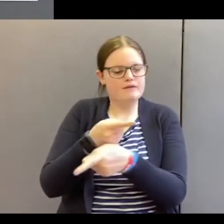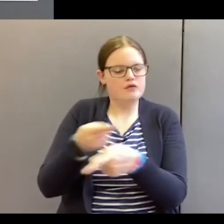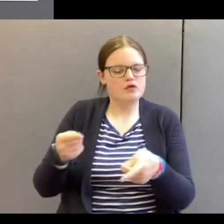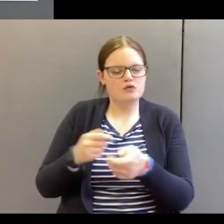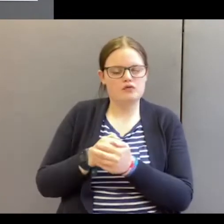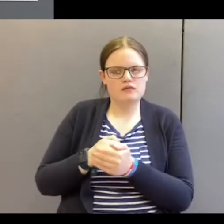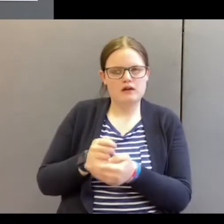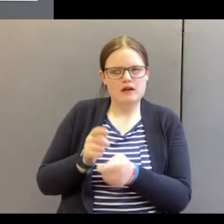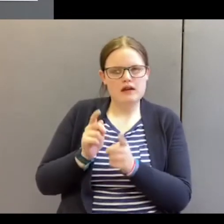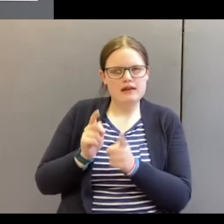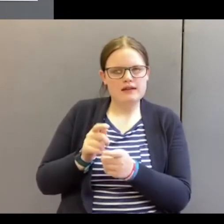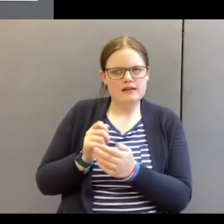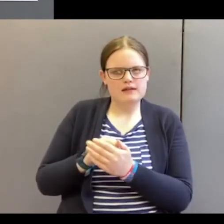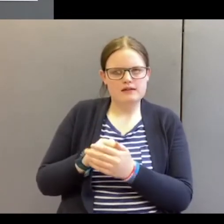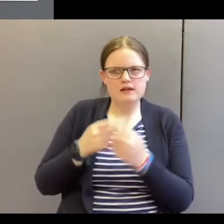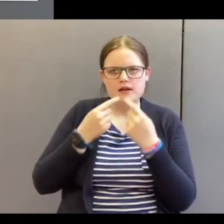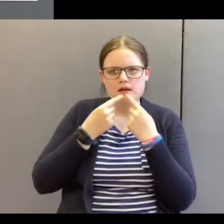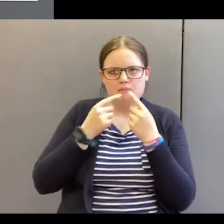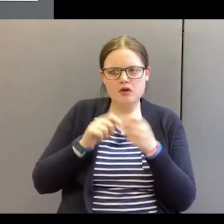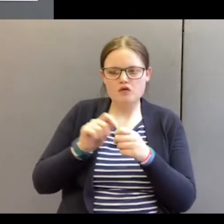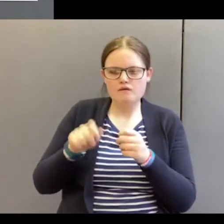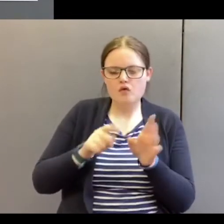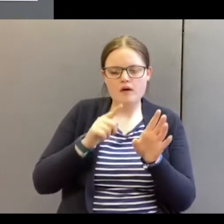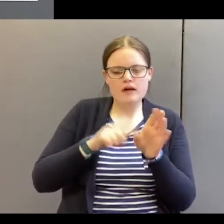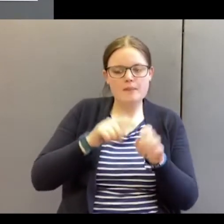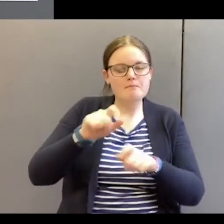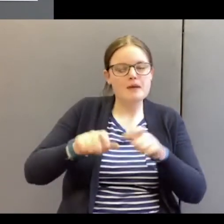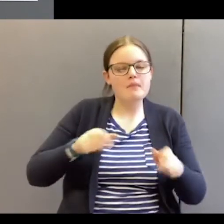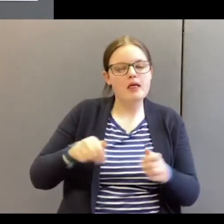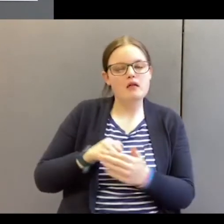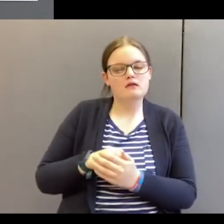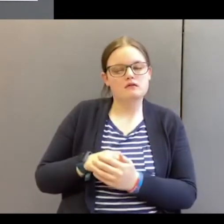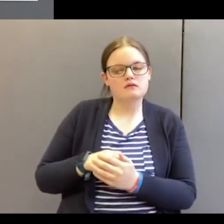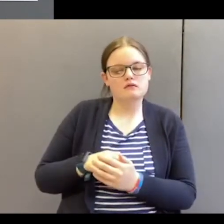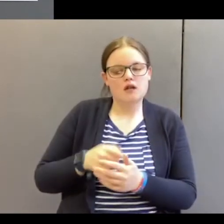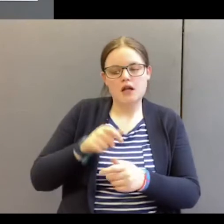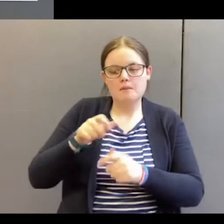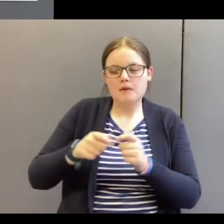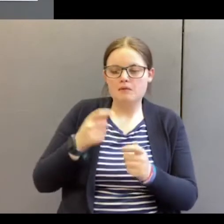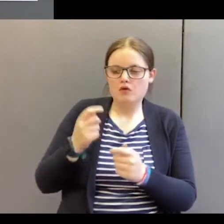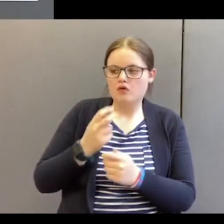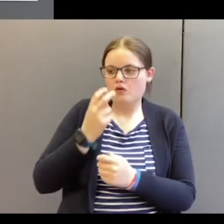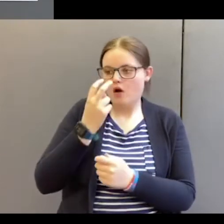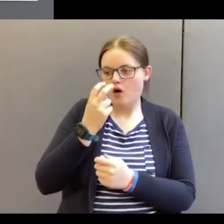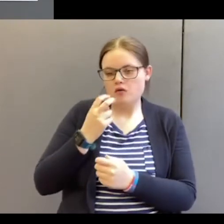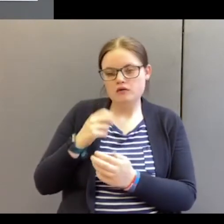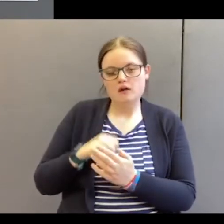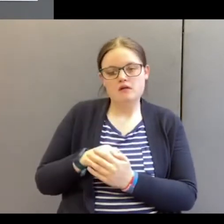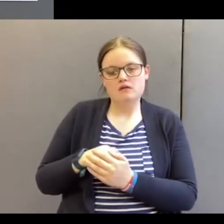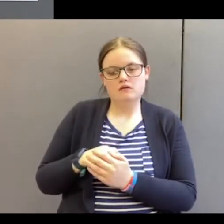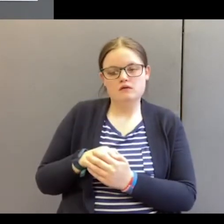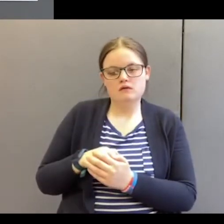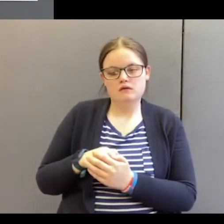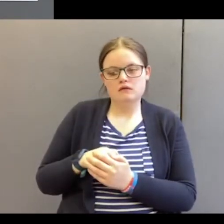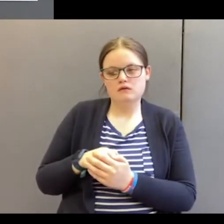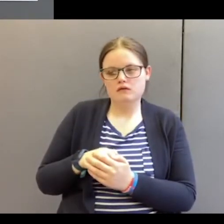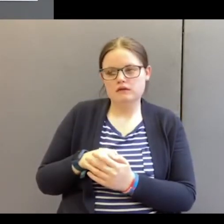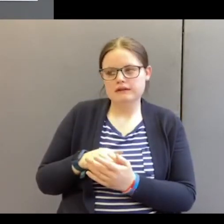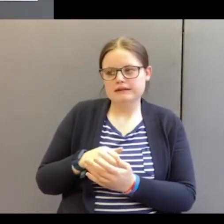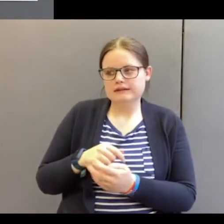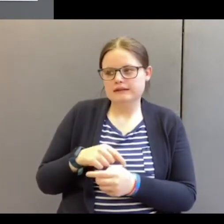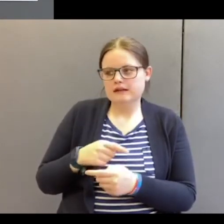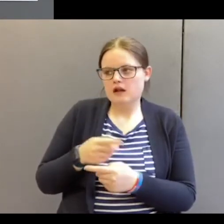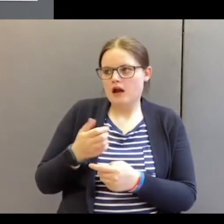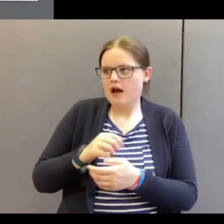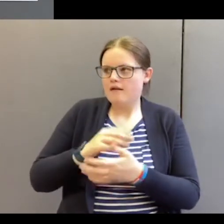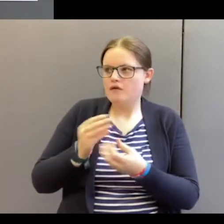This is particularly a message for the young. Those who are older, I'm afraid to say, you